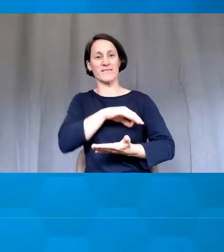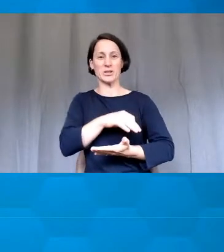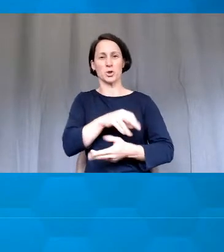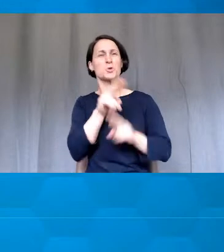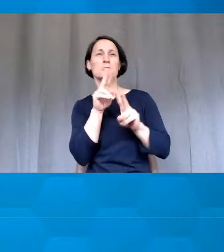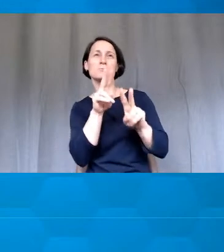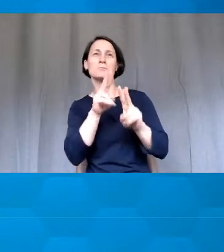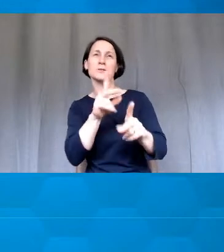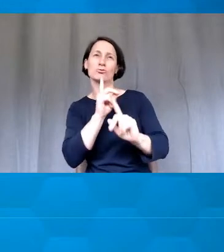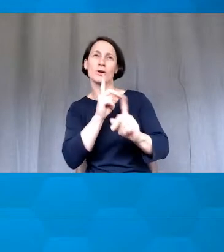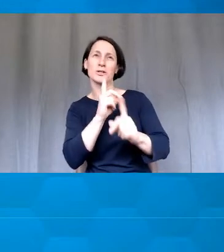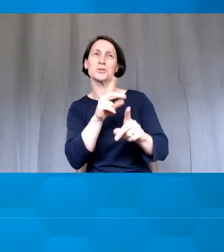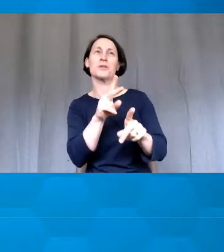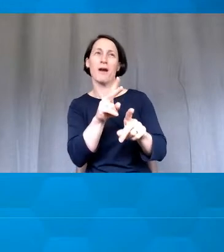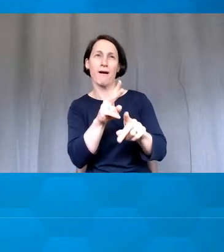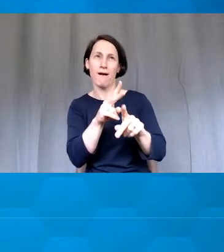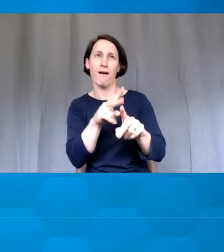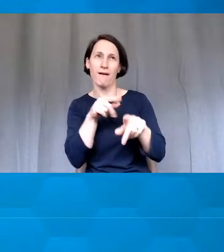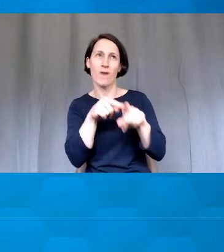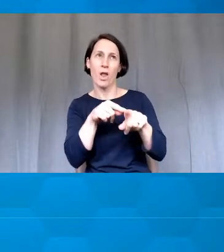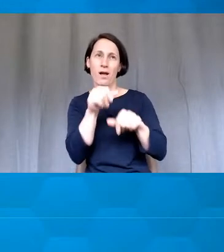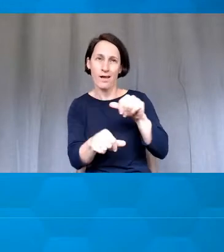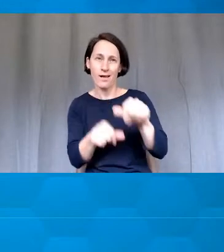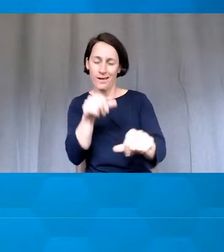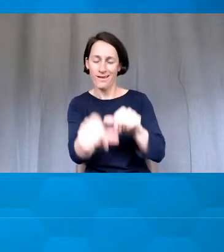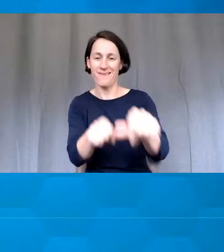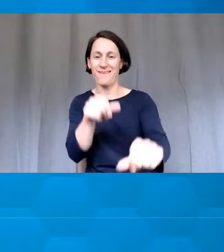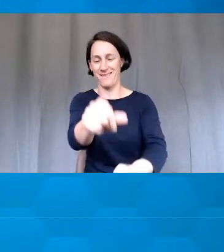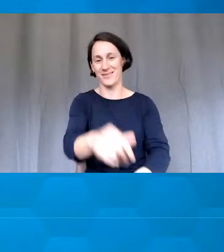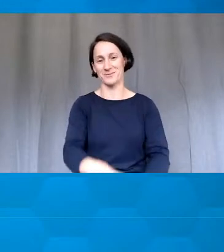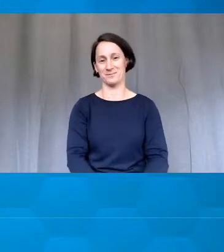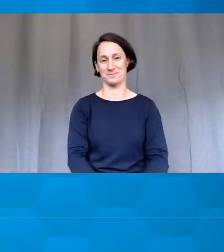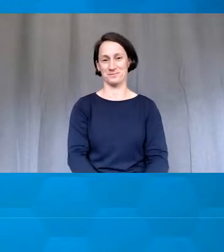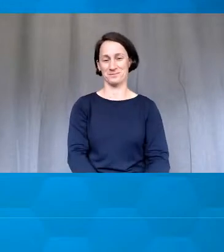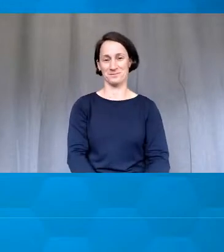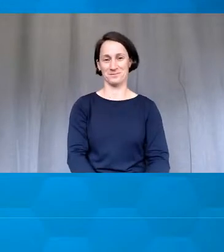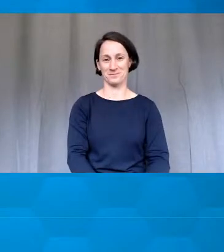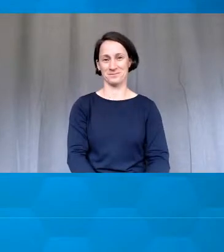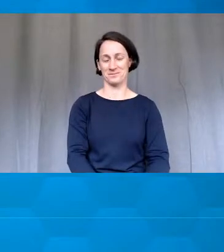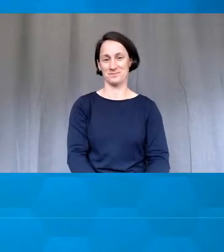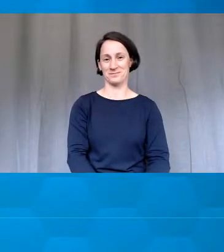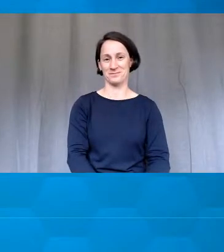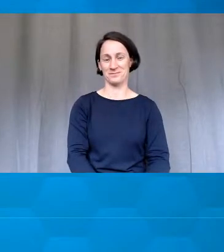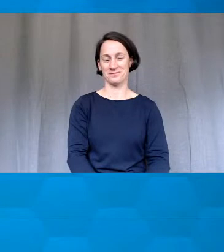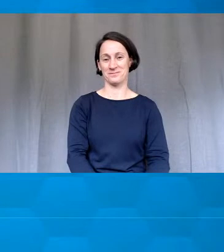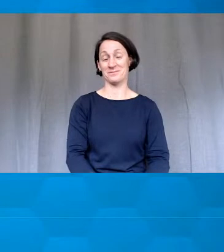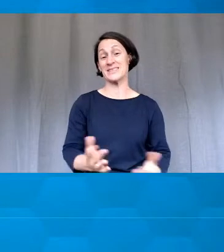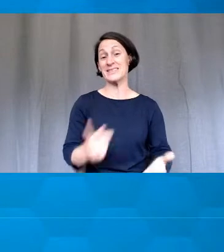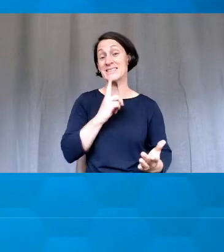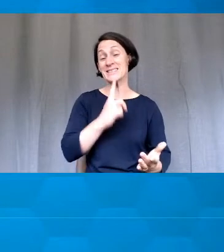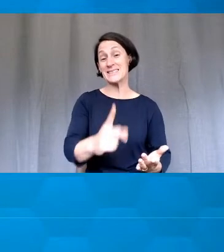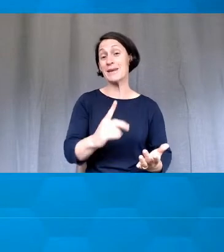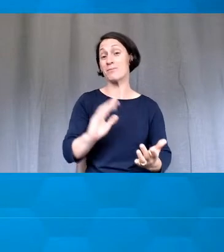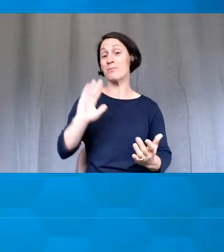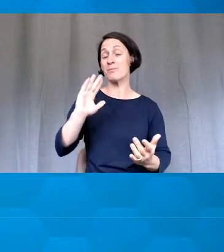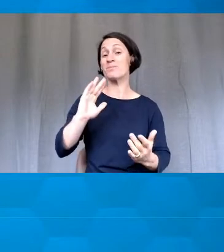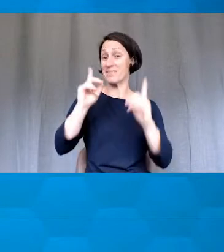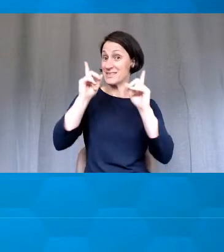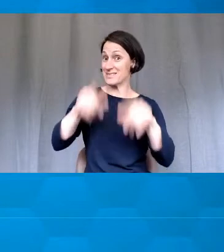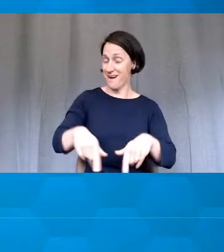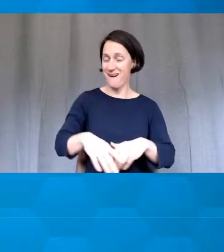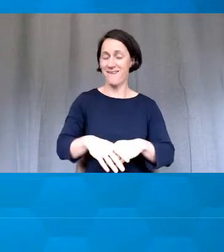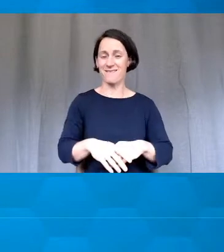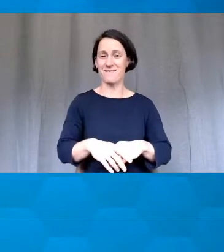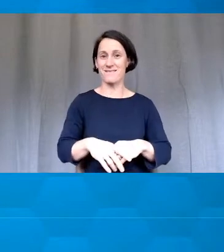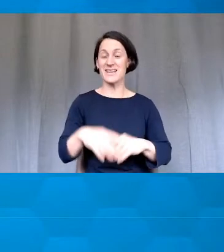So I certainly would encourage you to look at those. And like I said before, the really beautiful thing about this is that